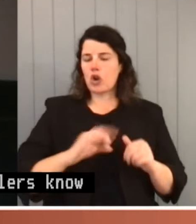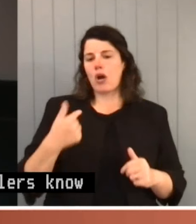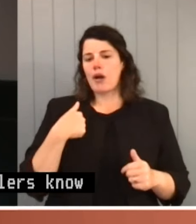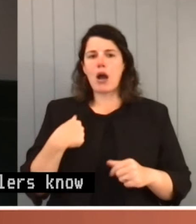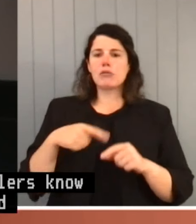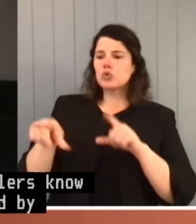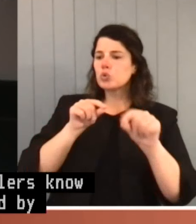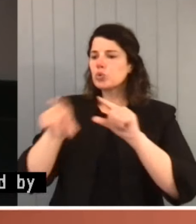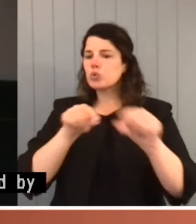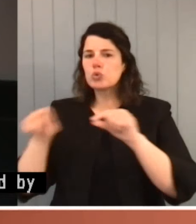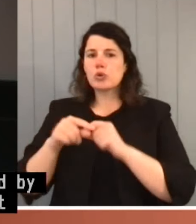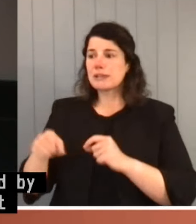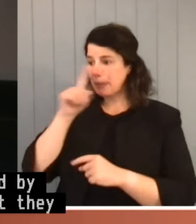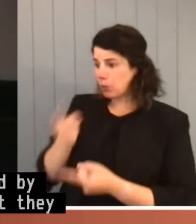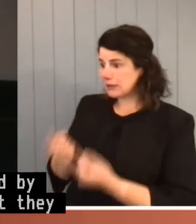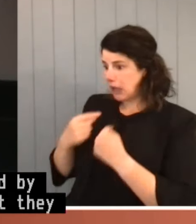the people, unquote.